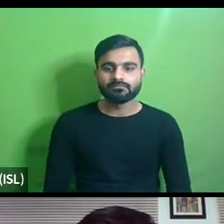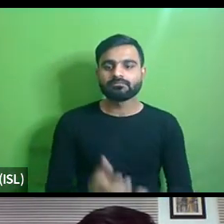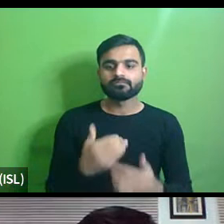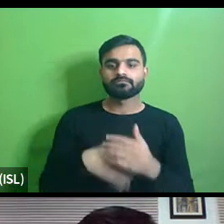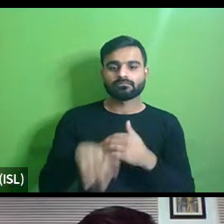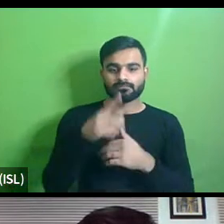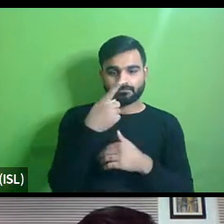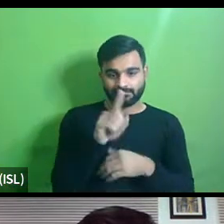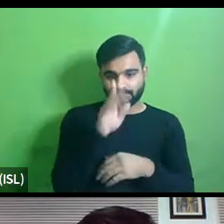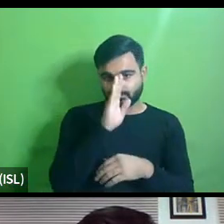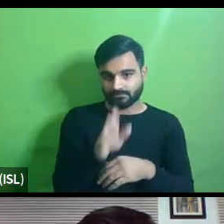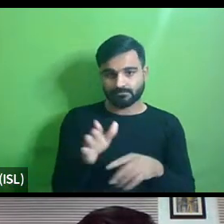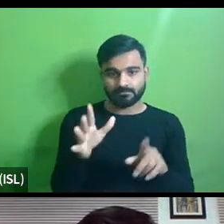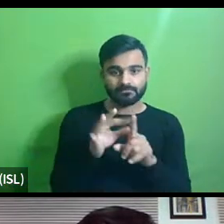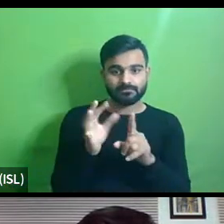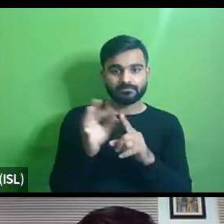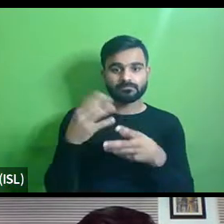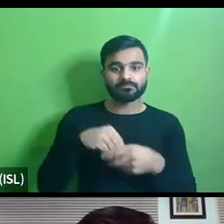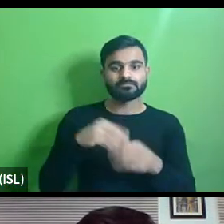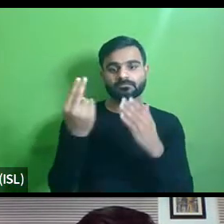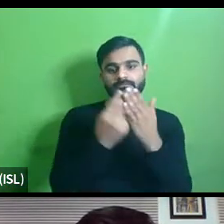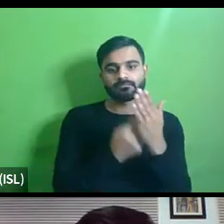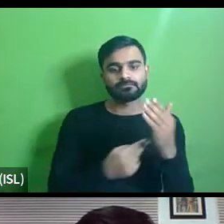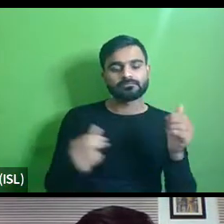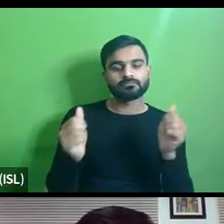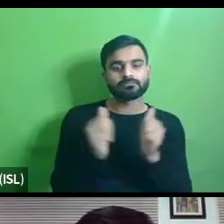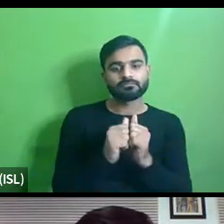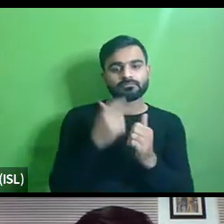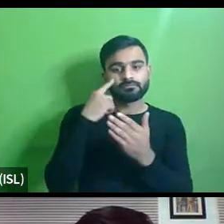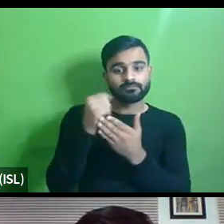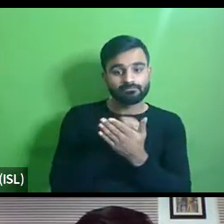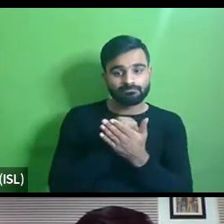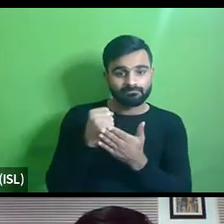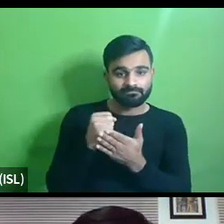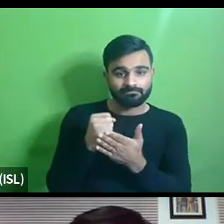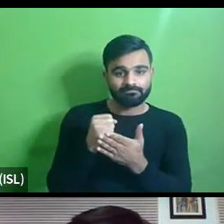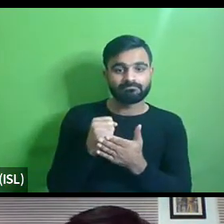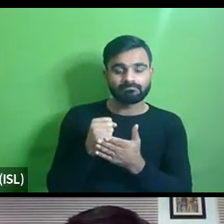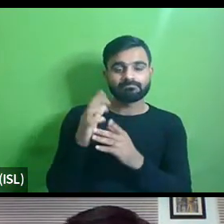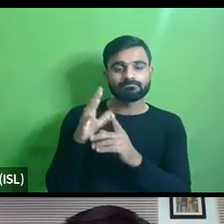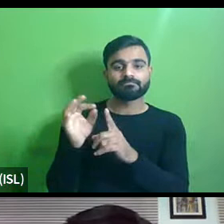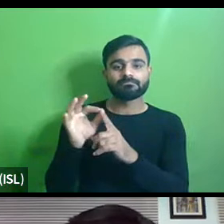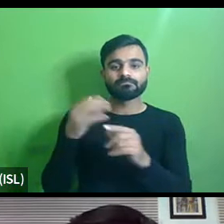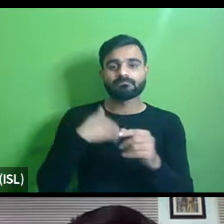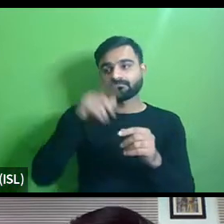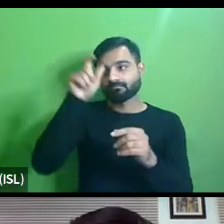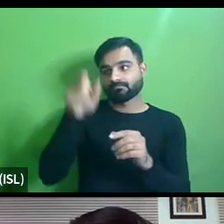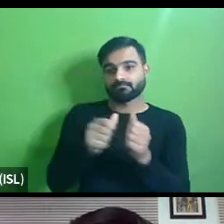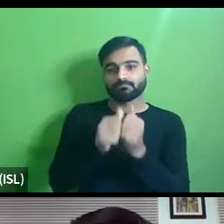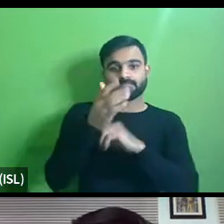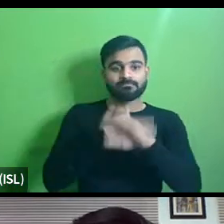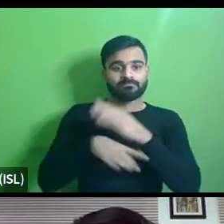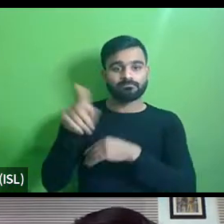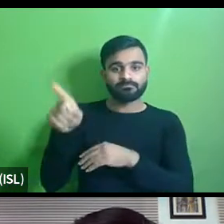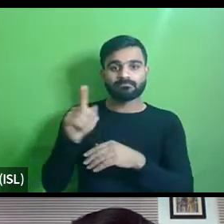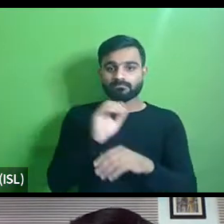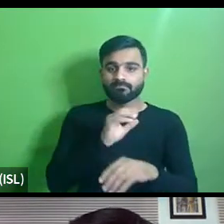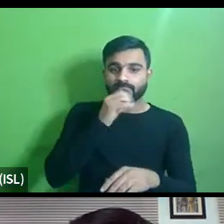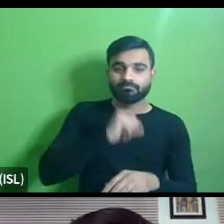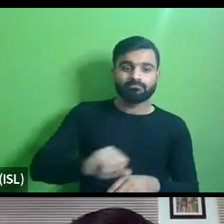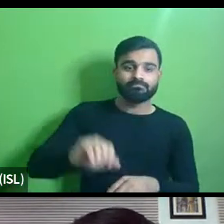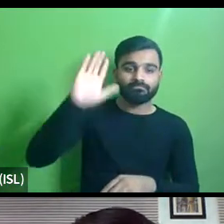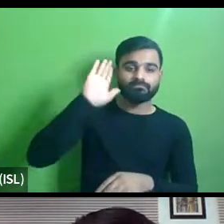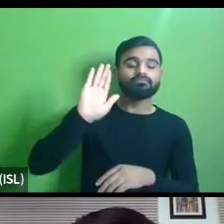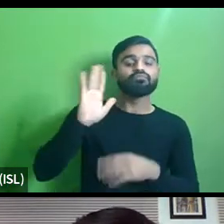sense i mean there is inclusive design which is being practiced but uh are persons with disabilities or senior citizens really